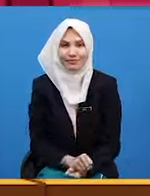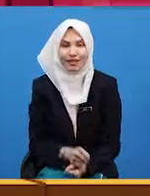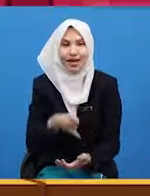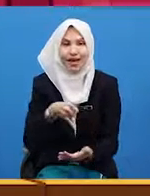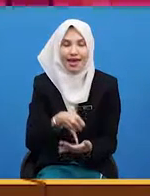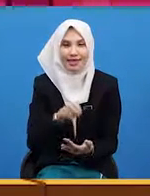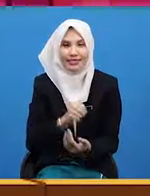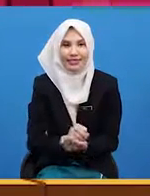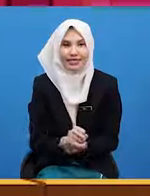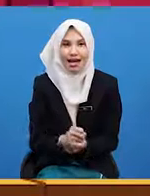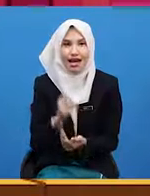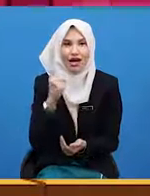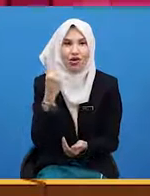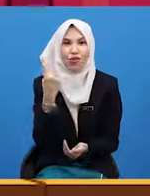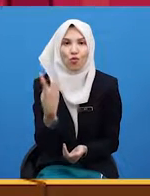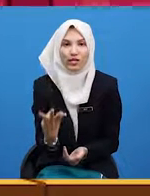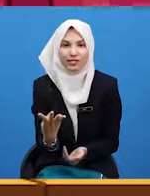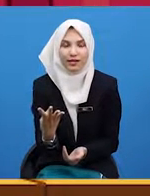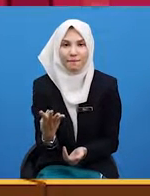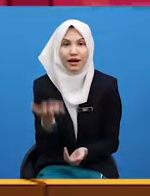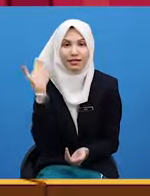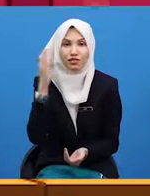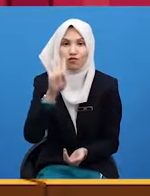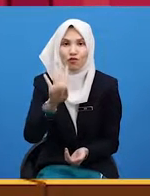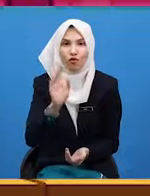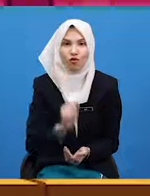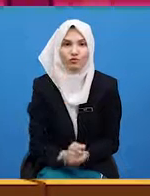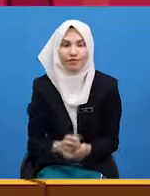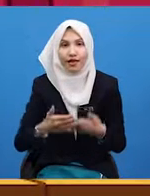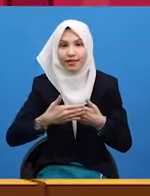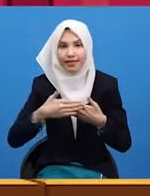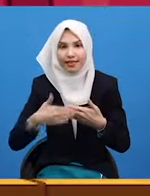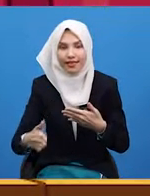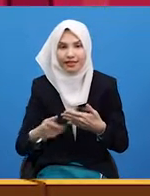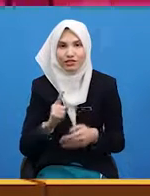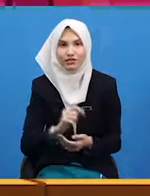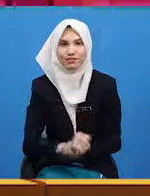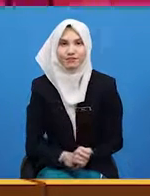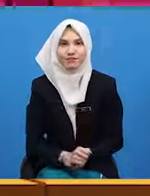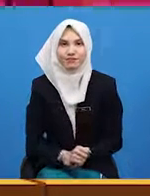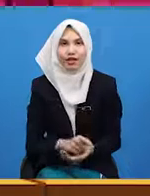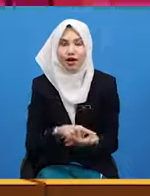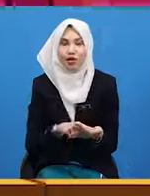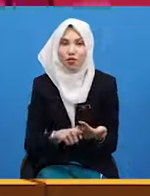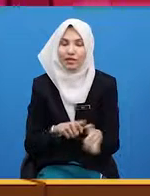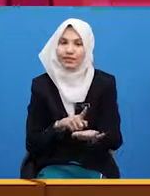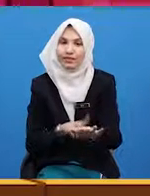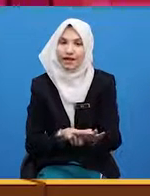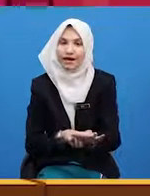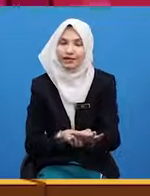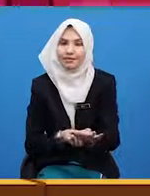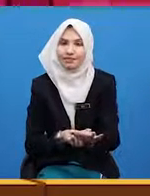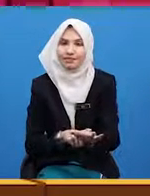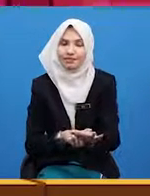quarter past four. Next one. What time is it?